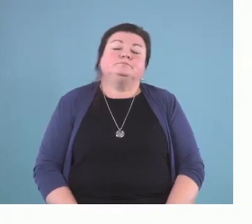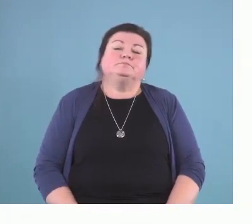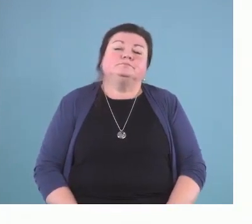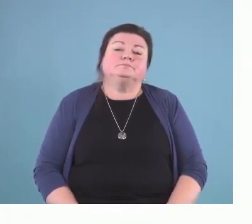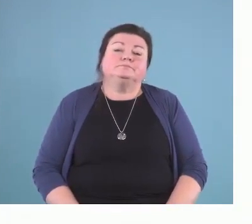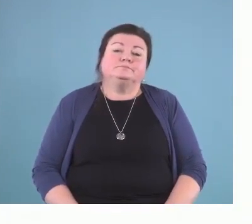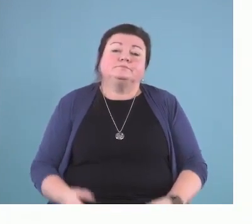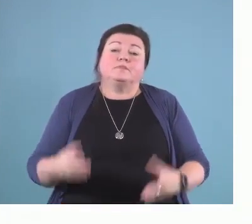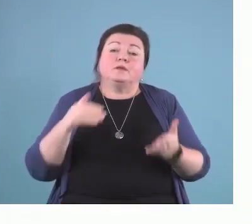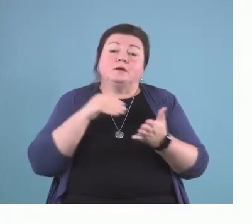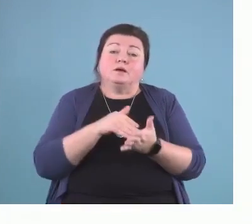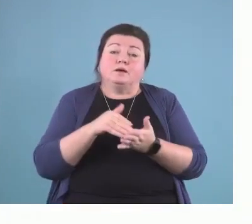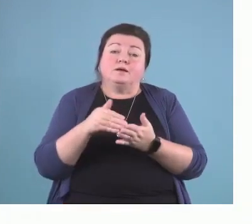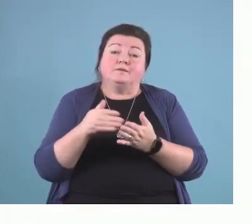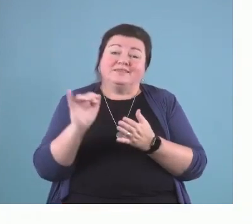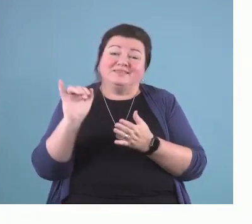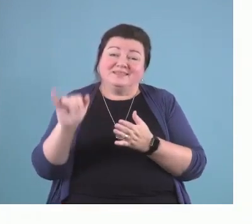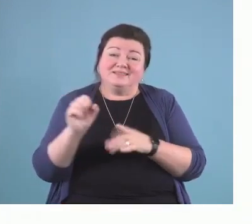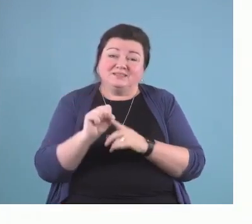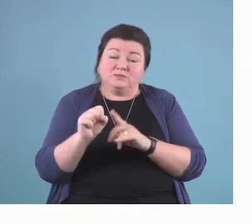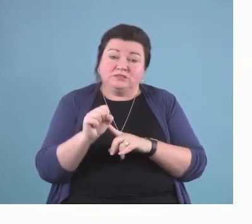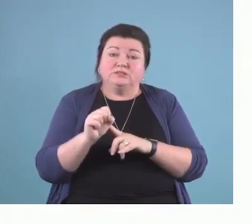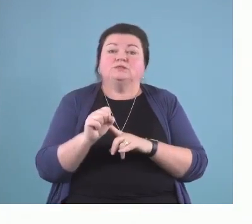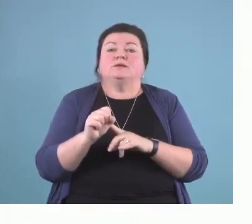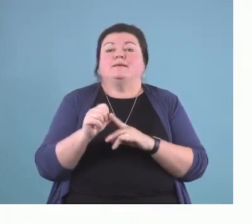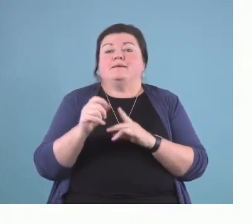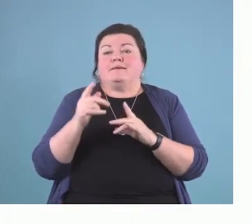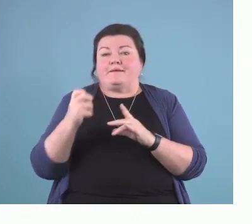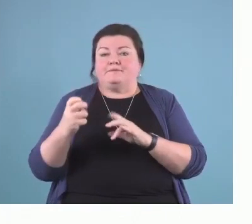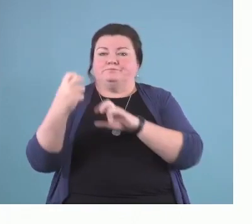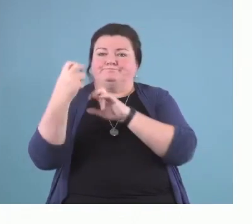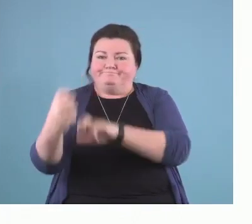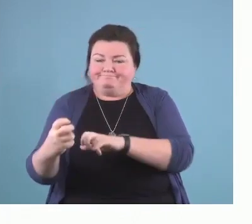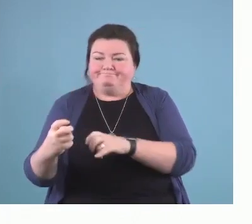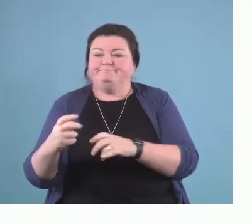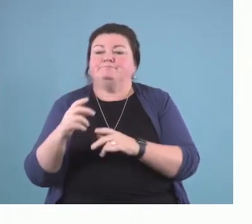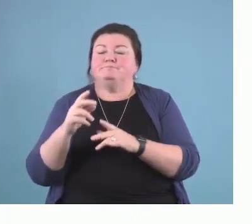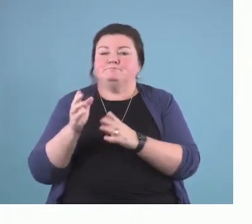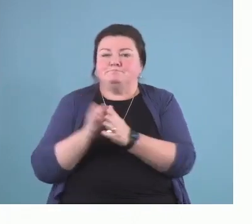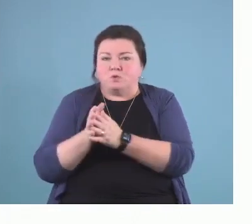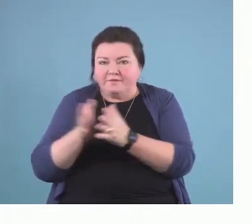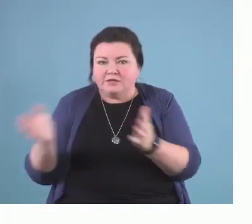cases like these, the use of motivational interviewing techniques could be helpful.